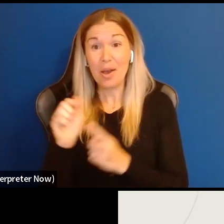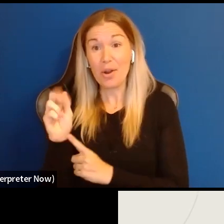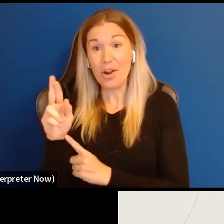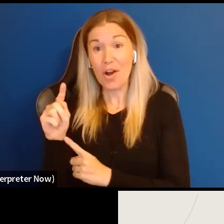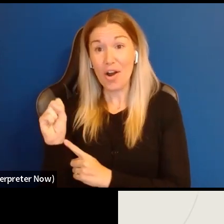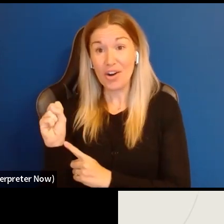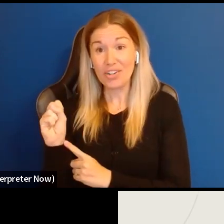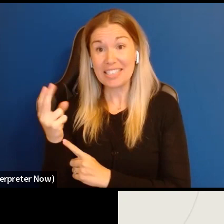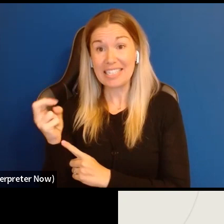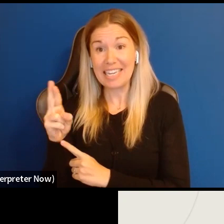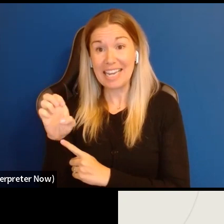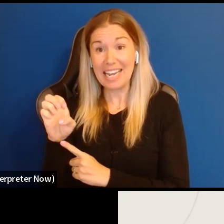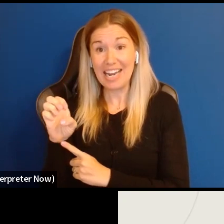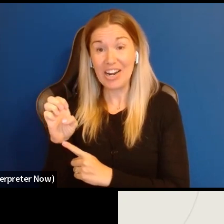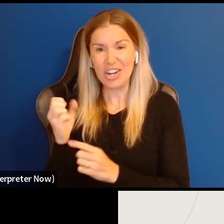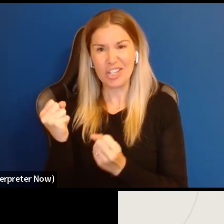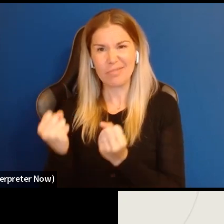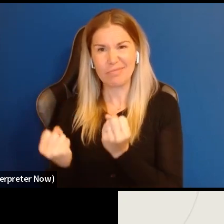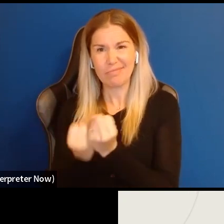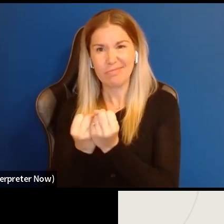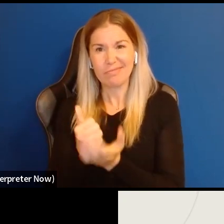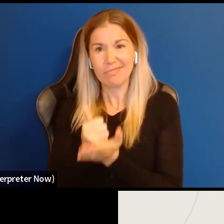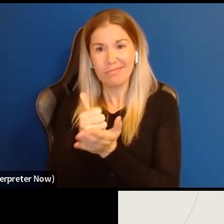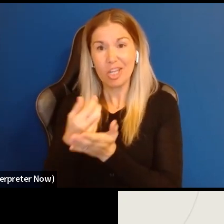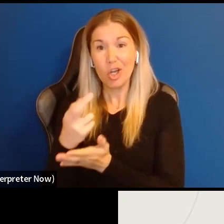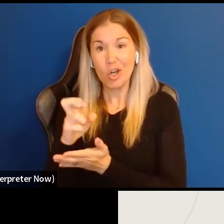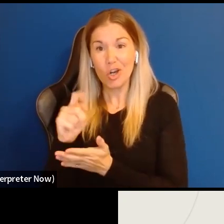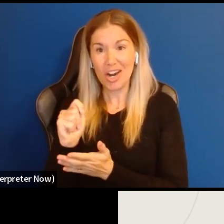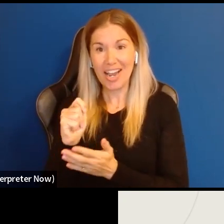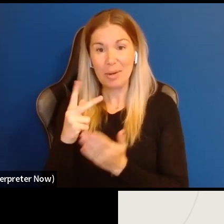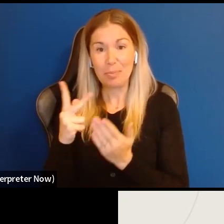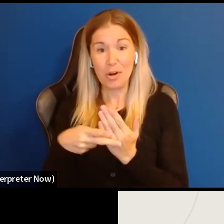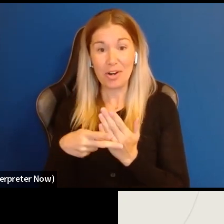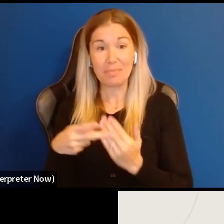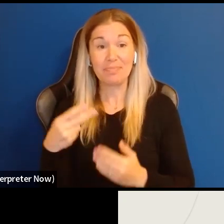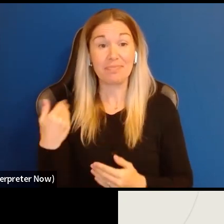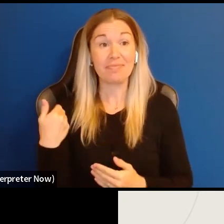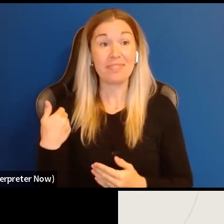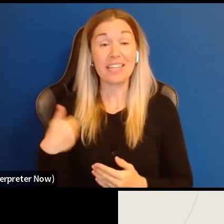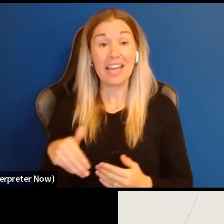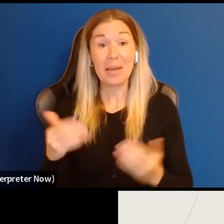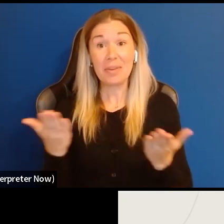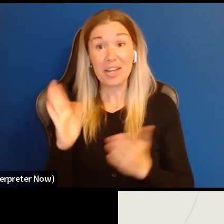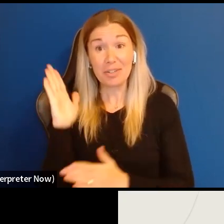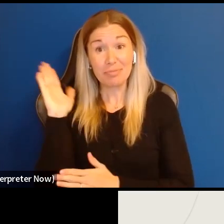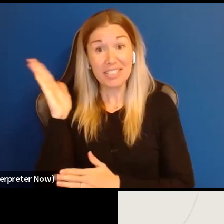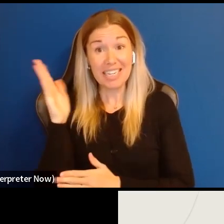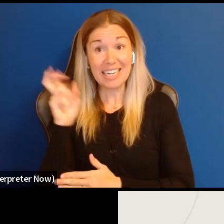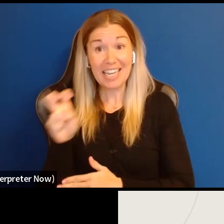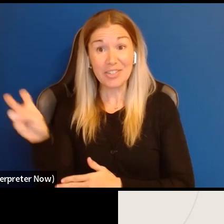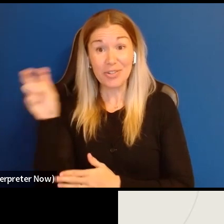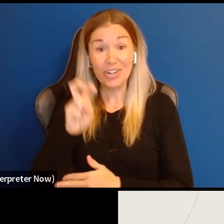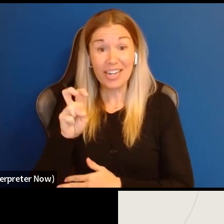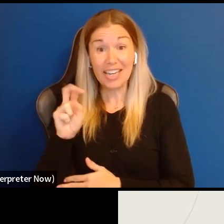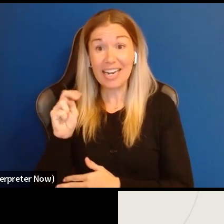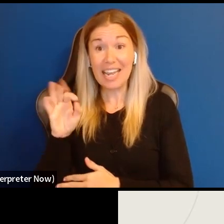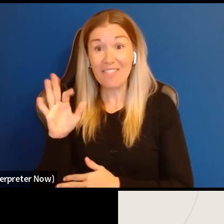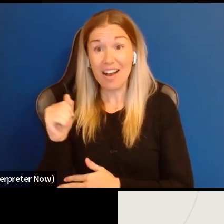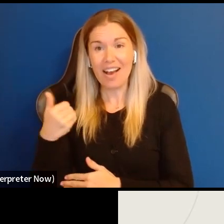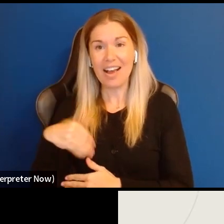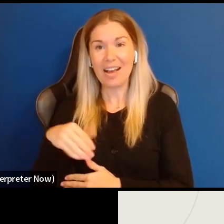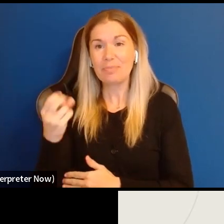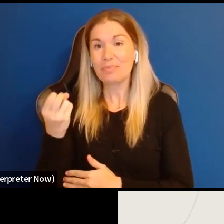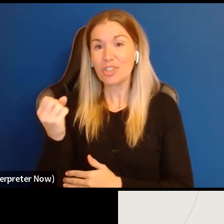I am Adrienne Petrillo, I'm the Senior Program Director for New England Presenting and Touring at NIFA. My pronouns are she,